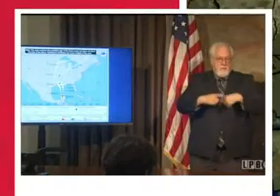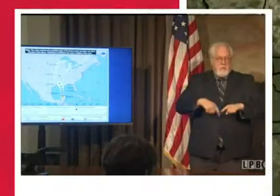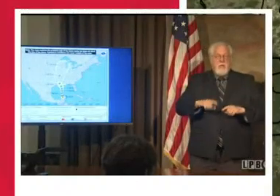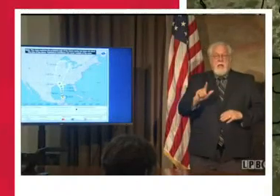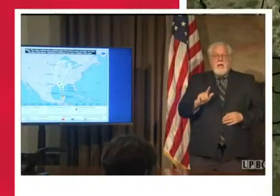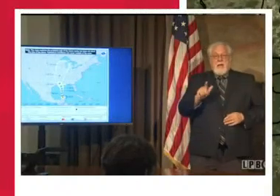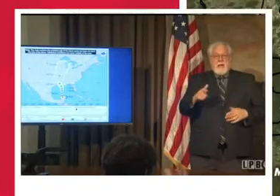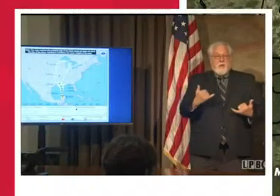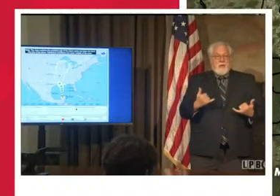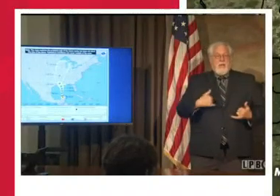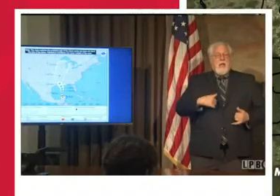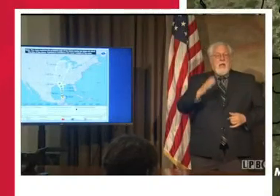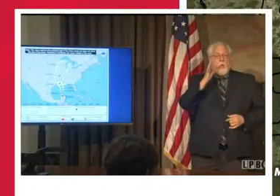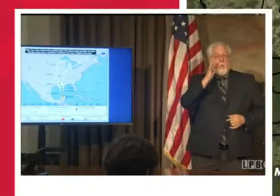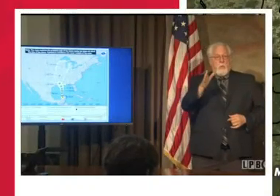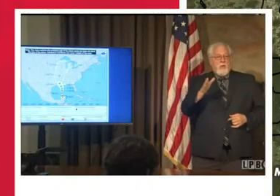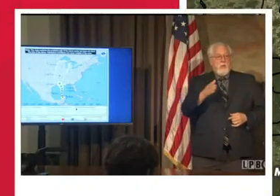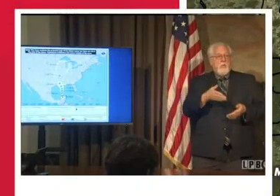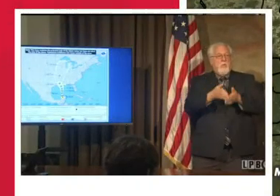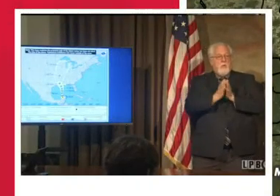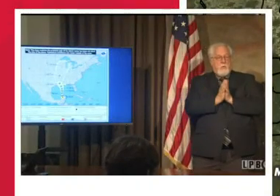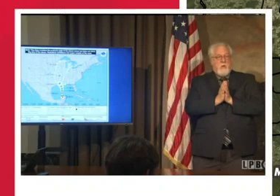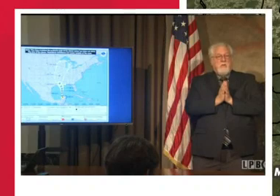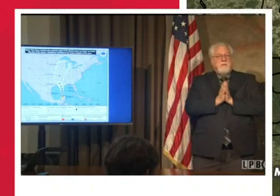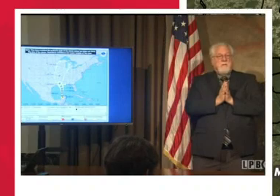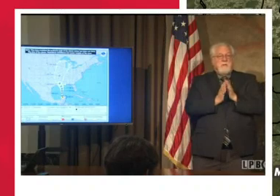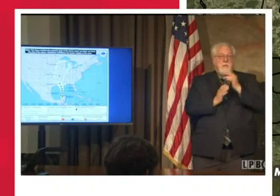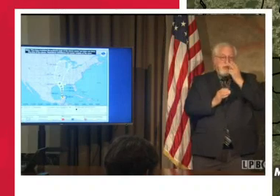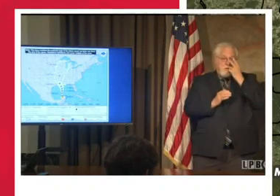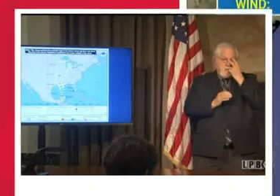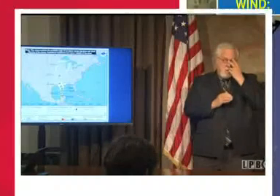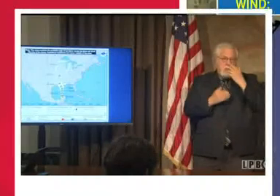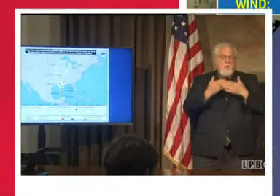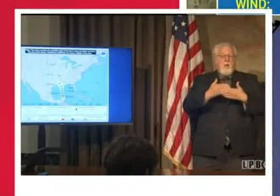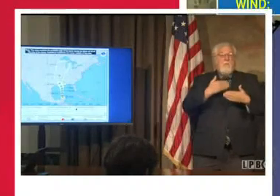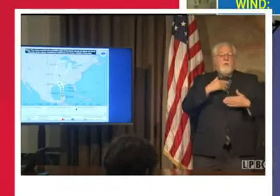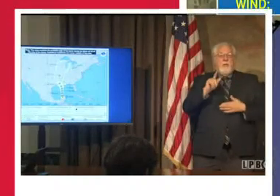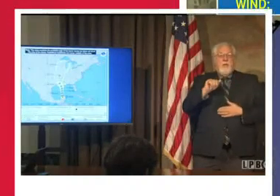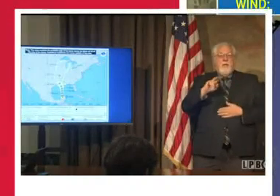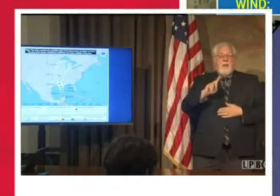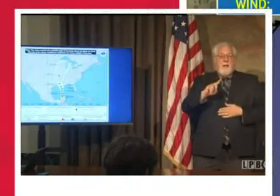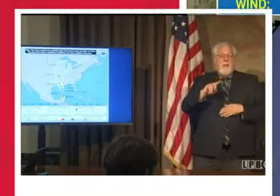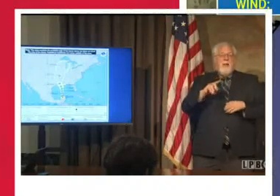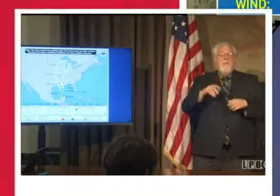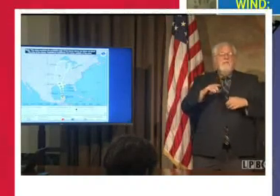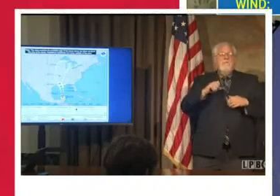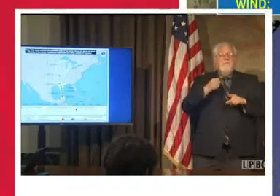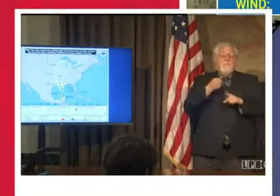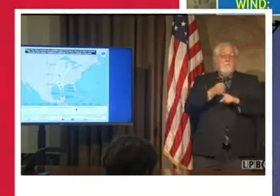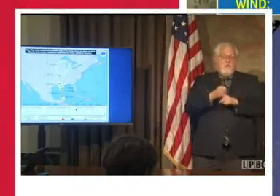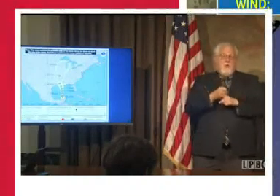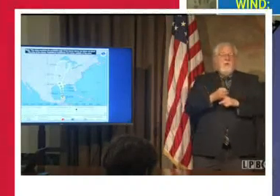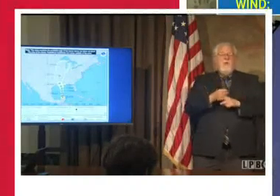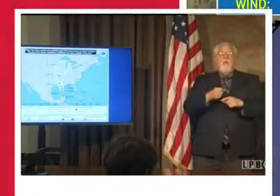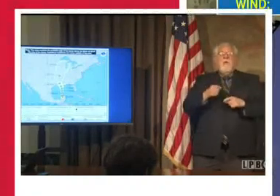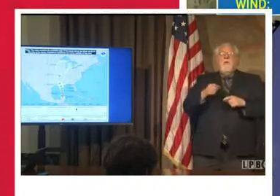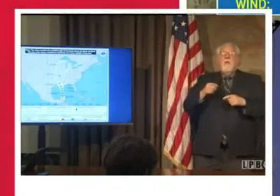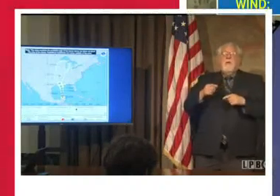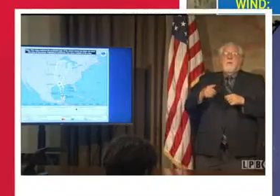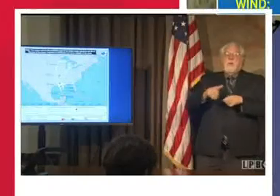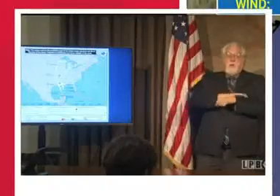today I will request a pre-landfall federal emergency declaration from the White House.